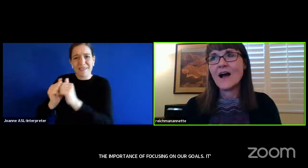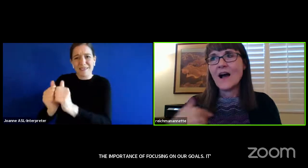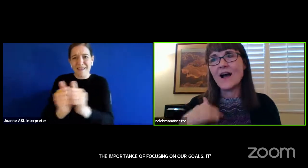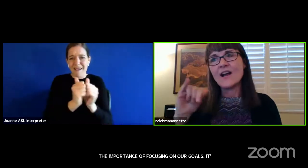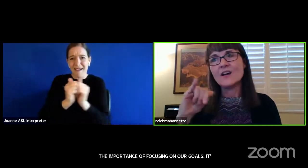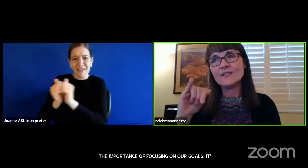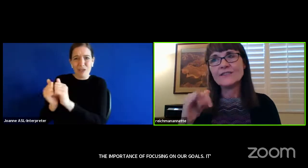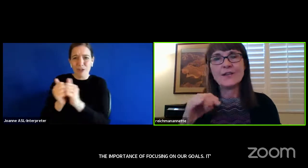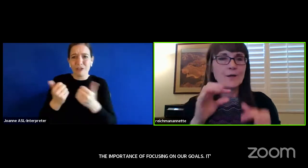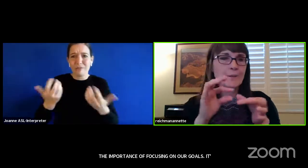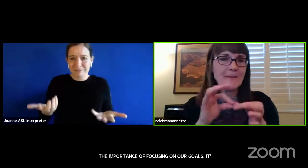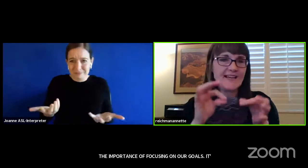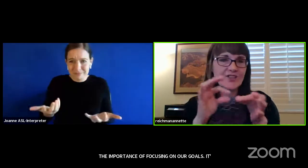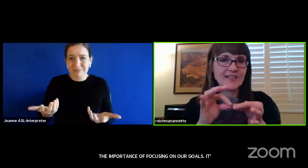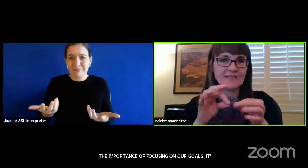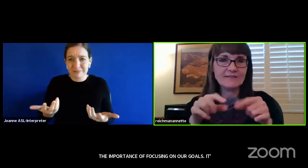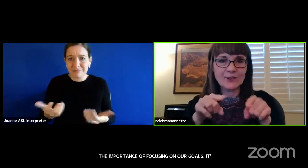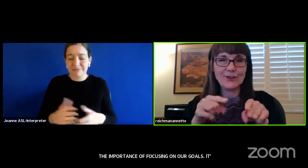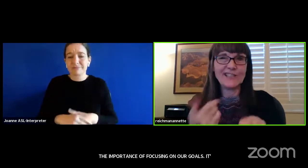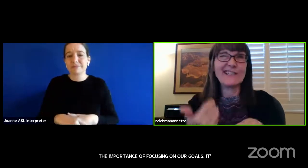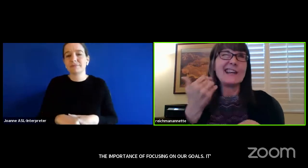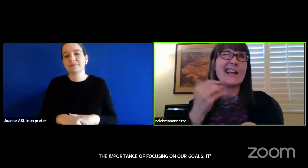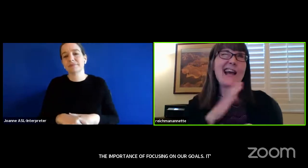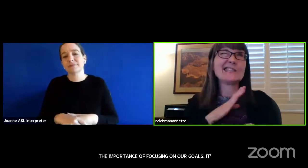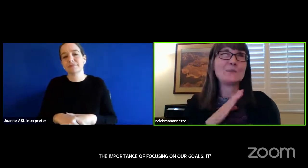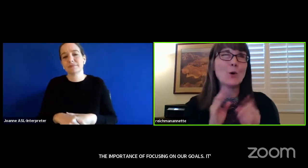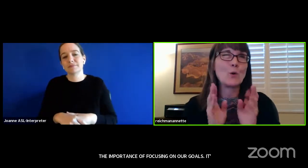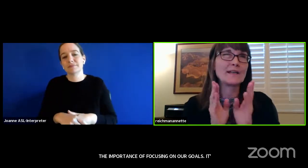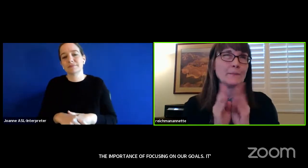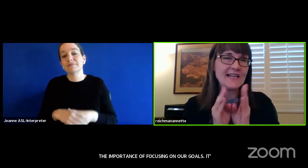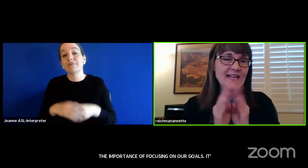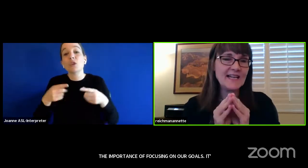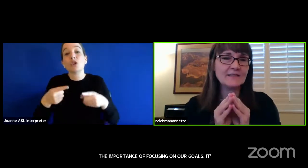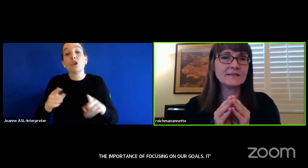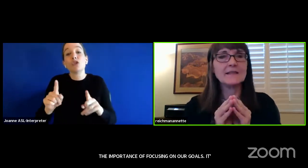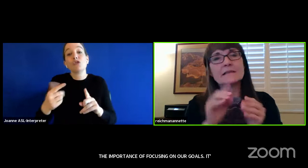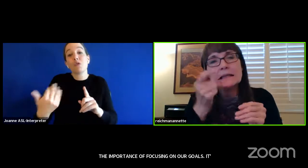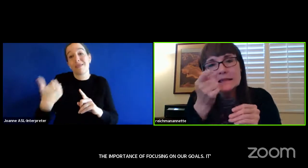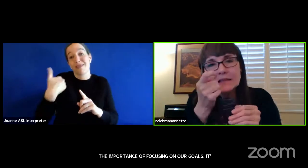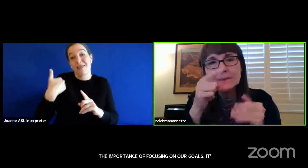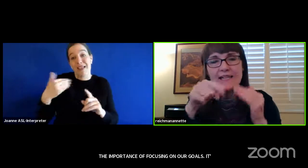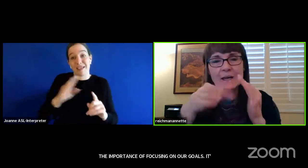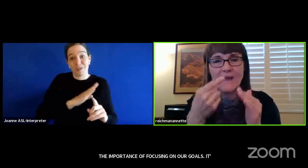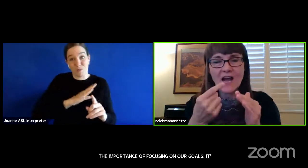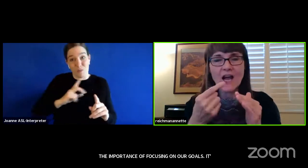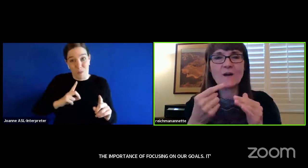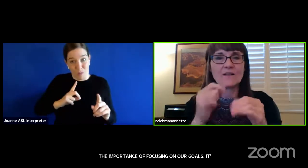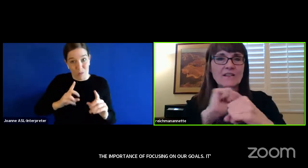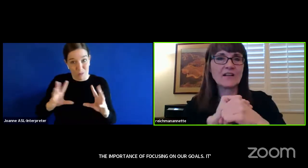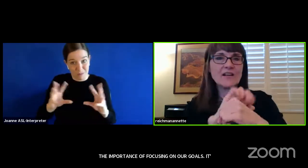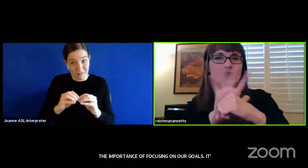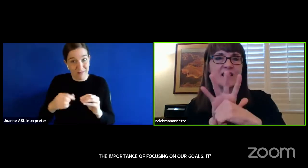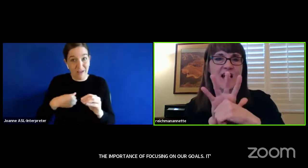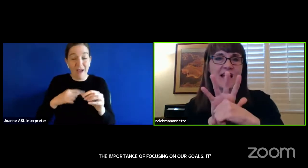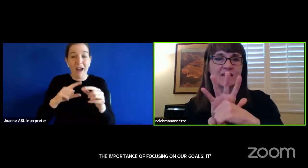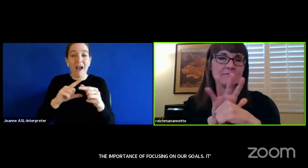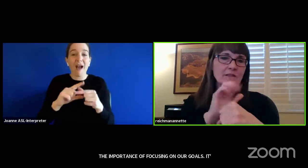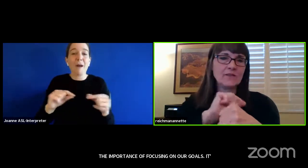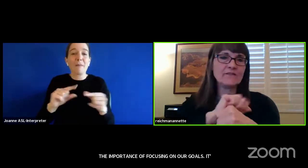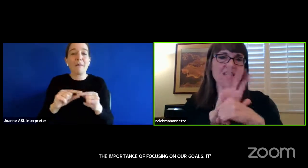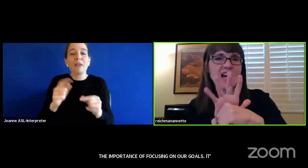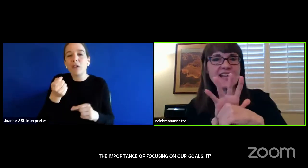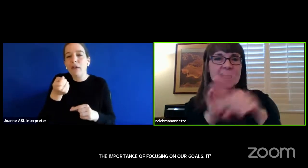I also mentioned during the last board meeting, a little bit about the COVID